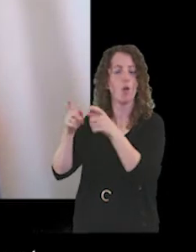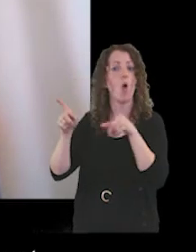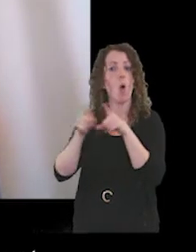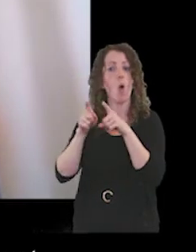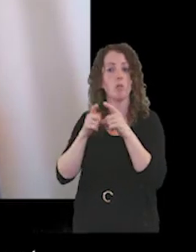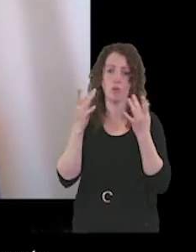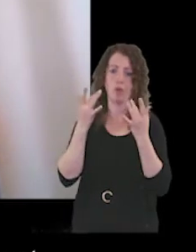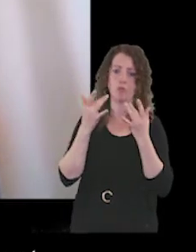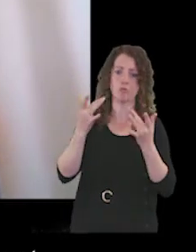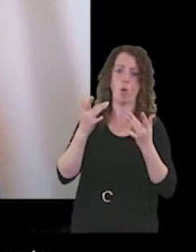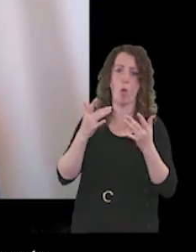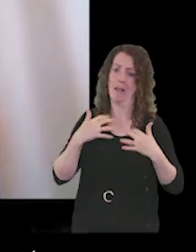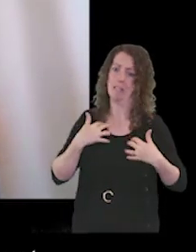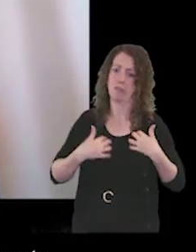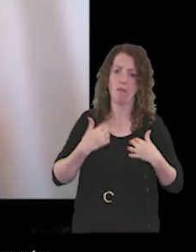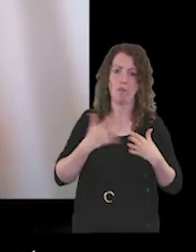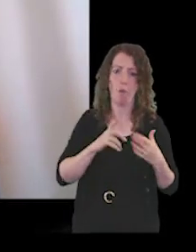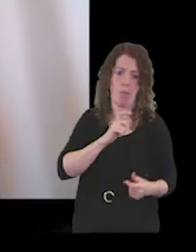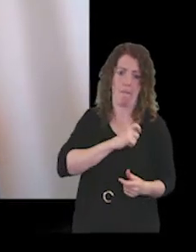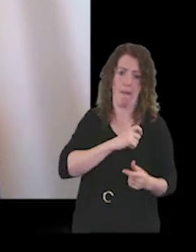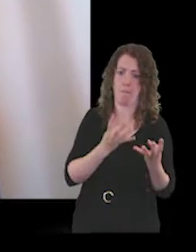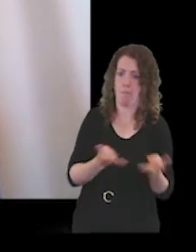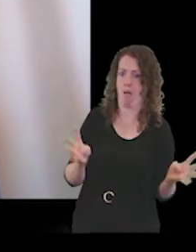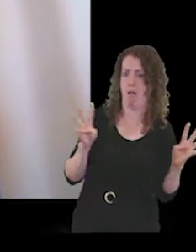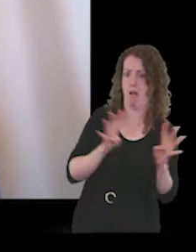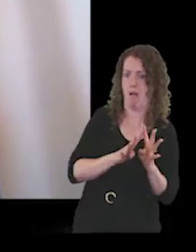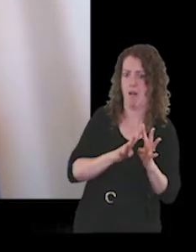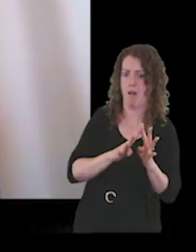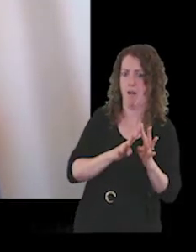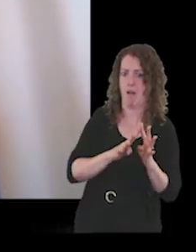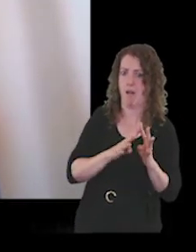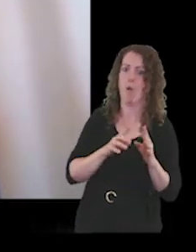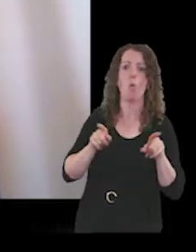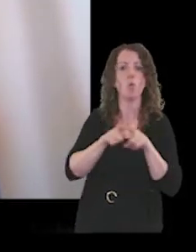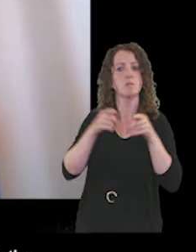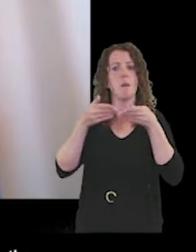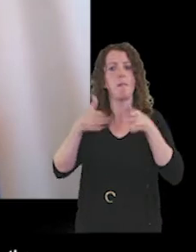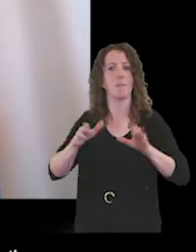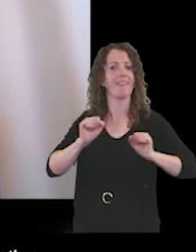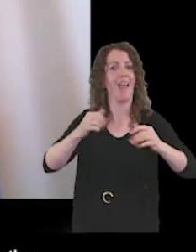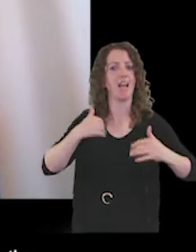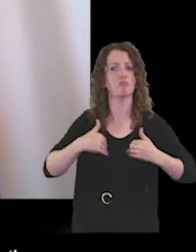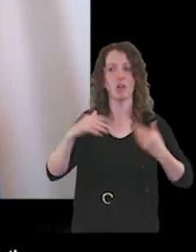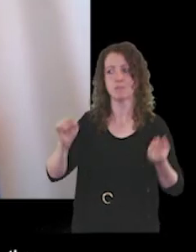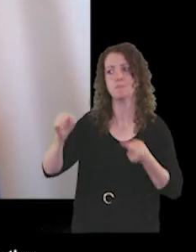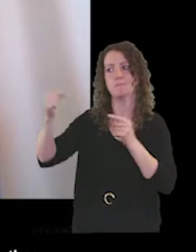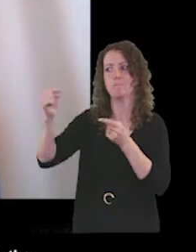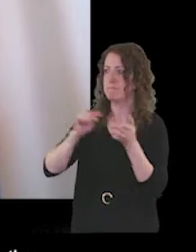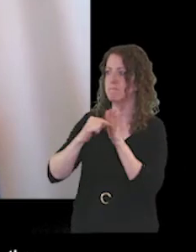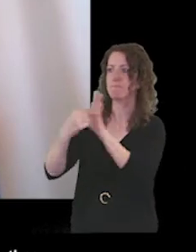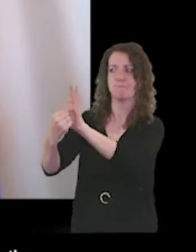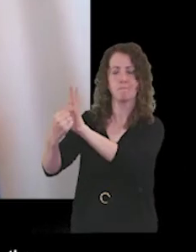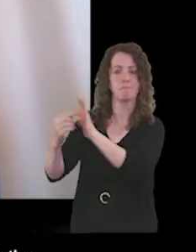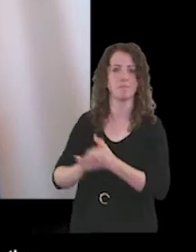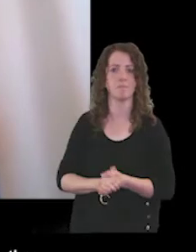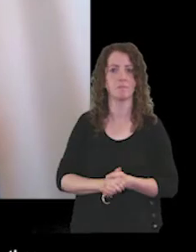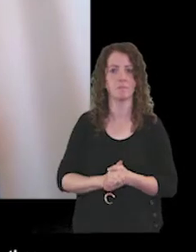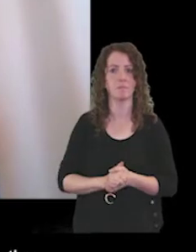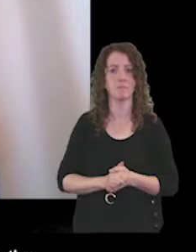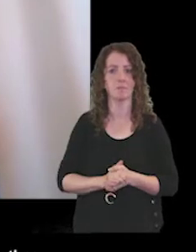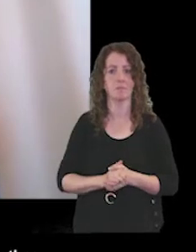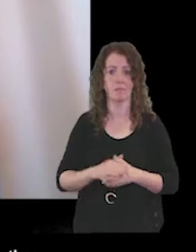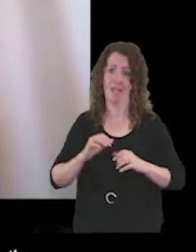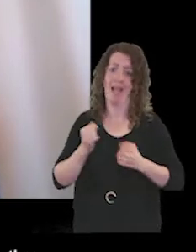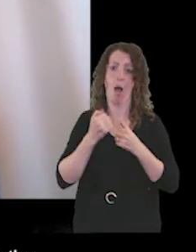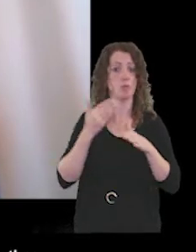interests of the members of the Trust as a whole and the interests of the public. In carrying out these duties in 2020-21,